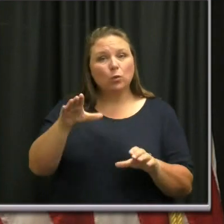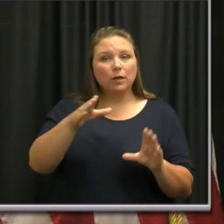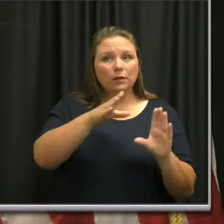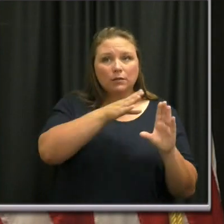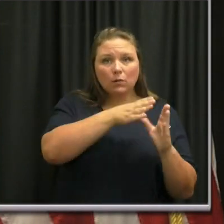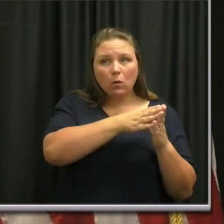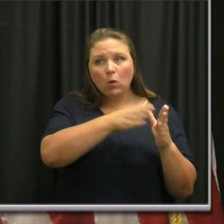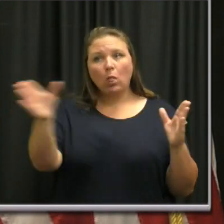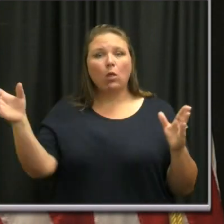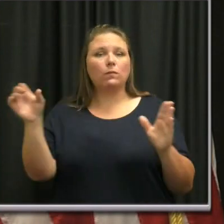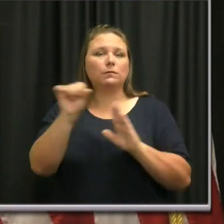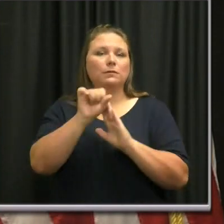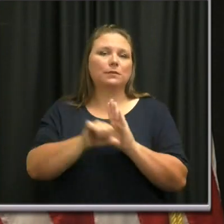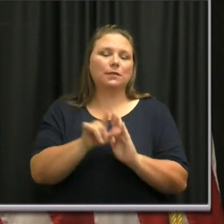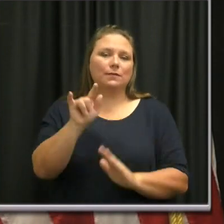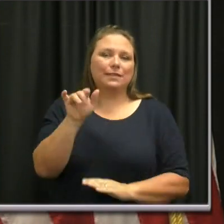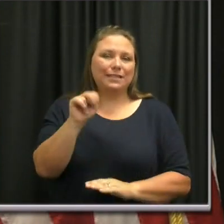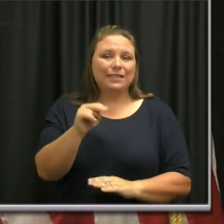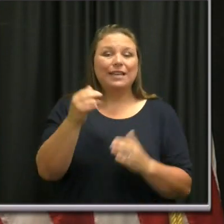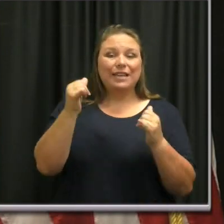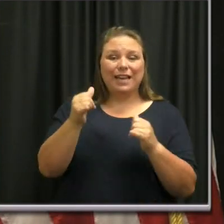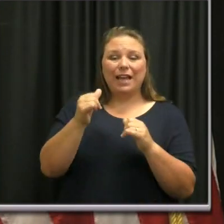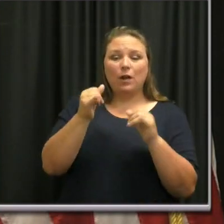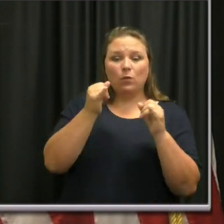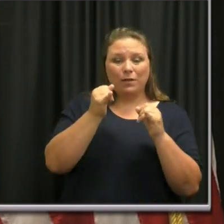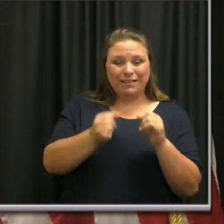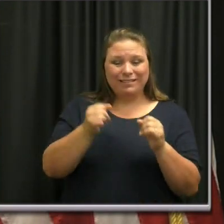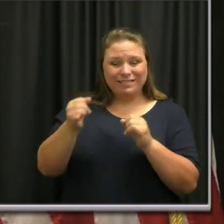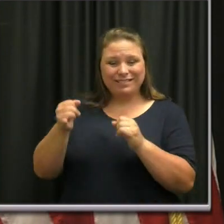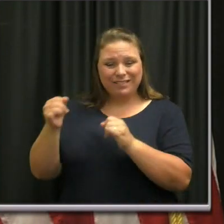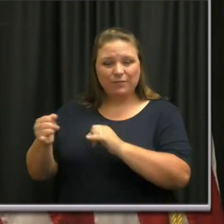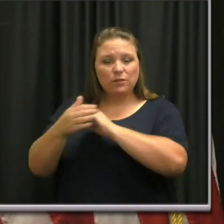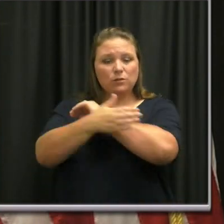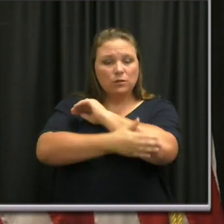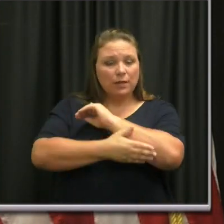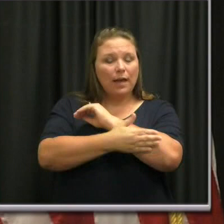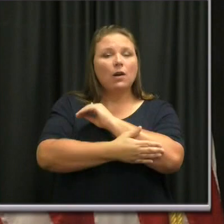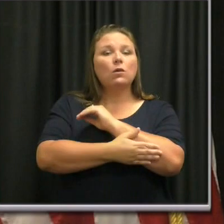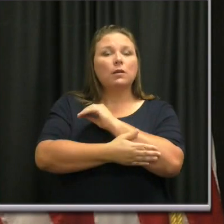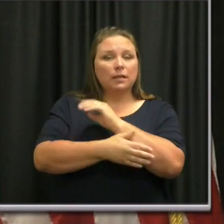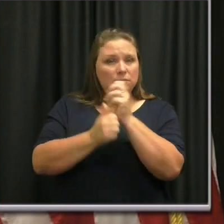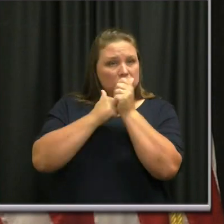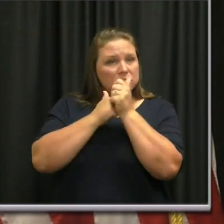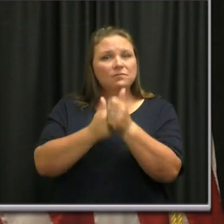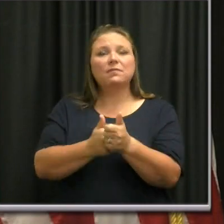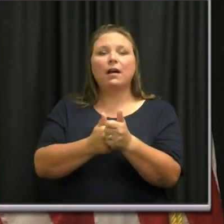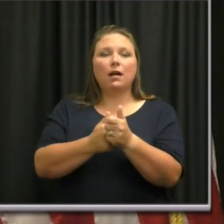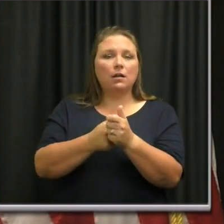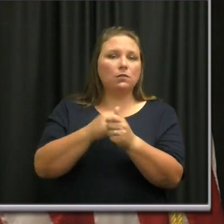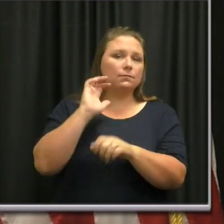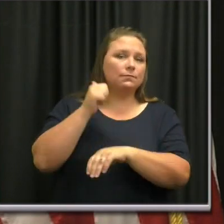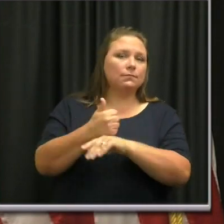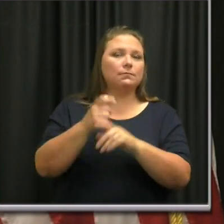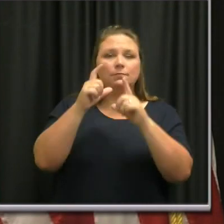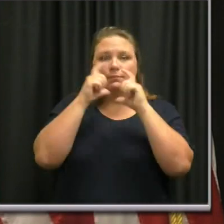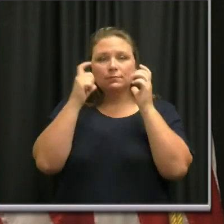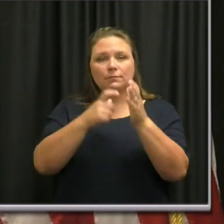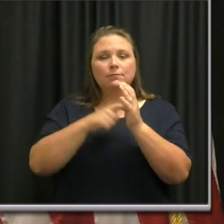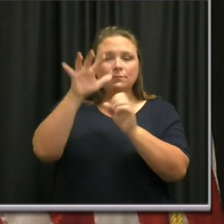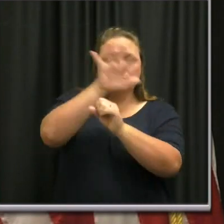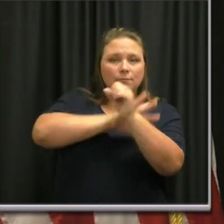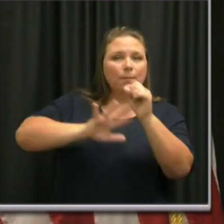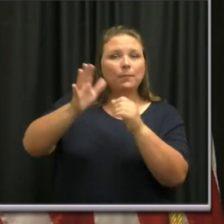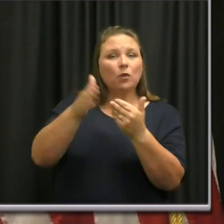Now counties, individual counties, when allowed to do it, many of them have followed suit. And in the Nashville region,